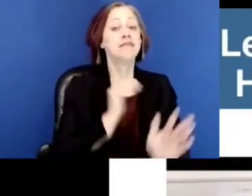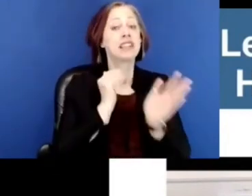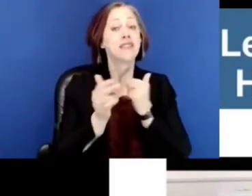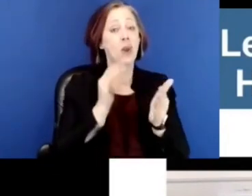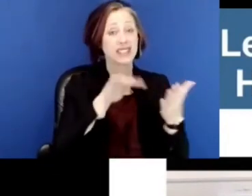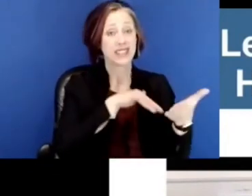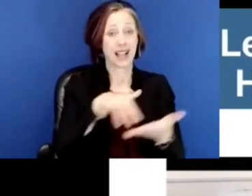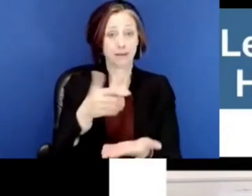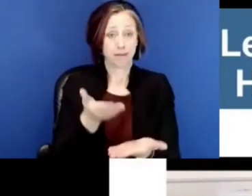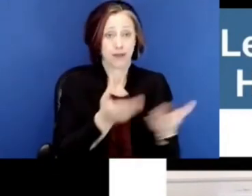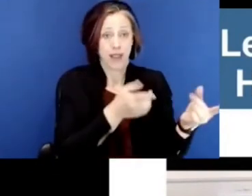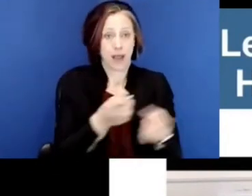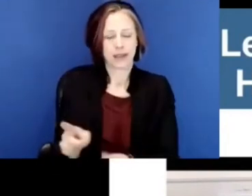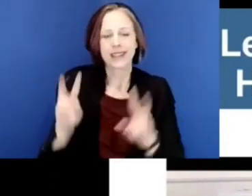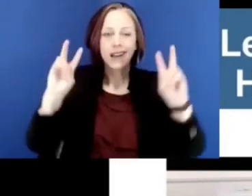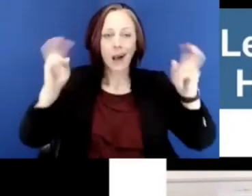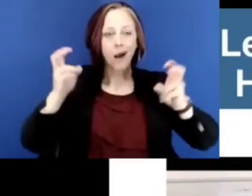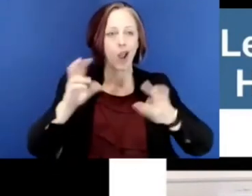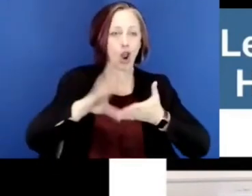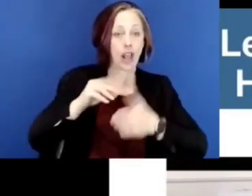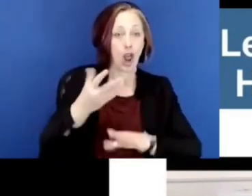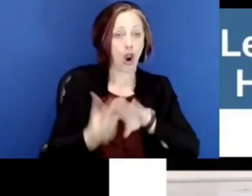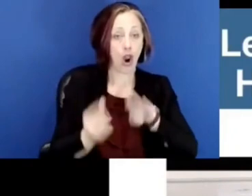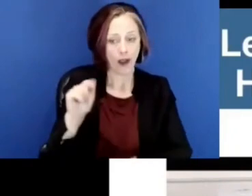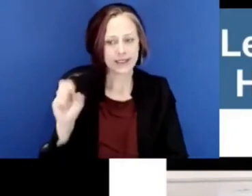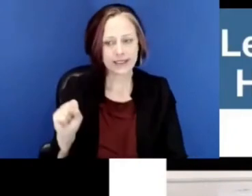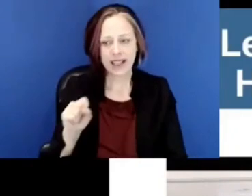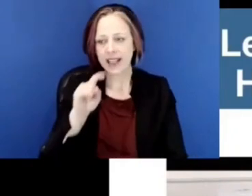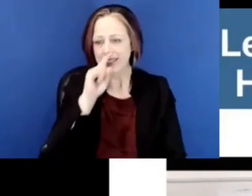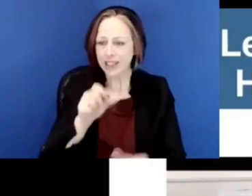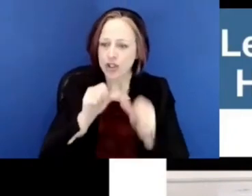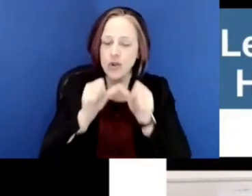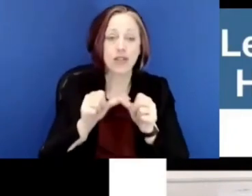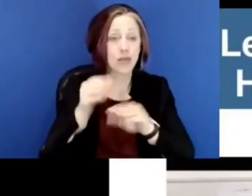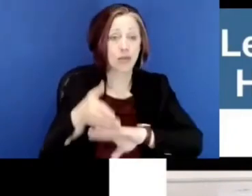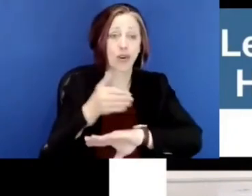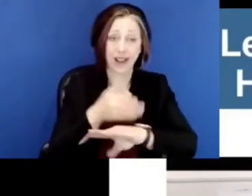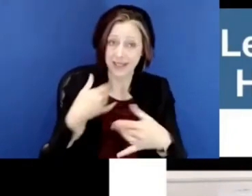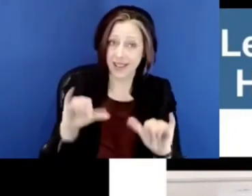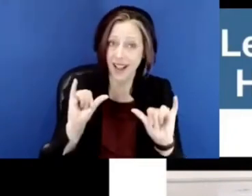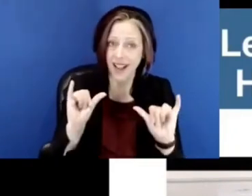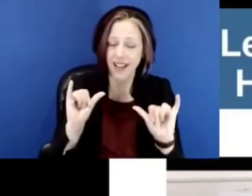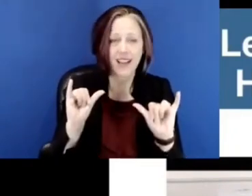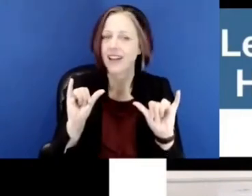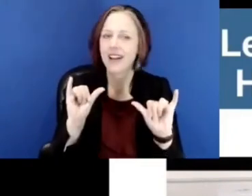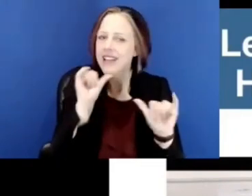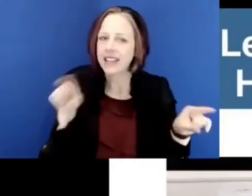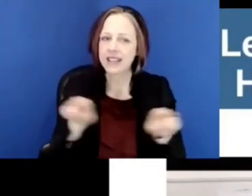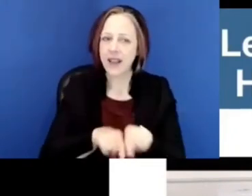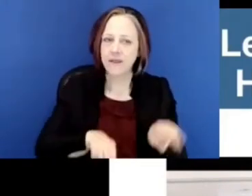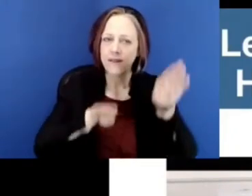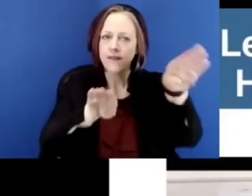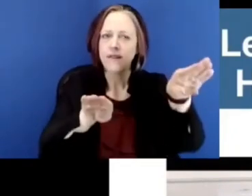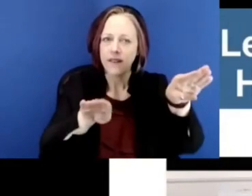And even the studies that have been done quote on learning loss have said kids are continuing to progress, but not